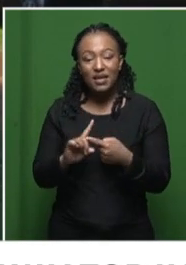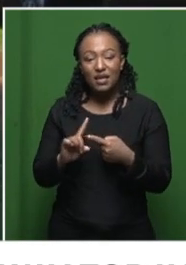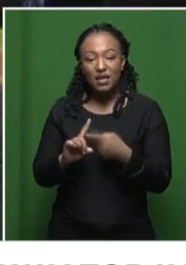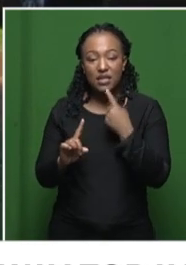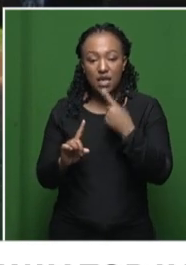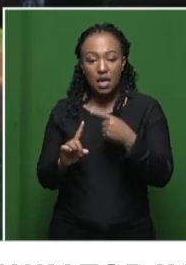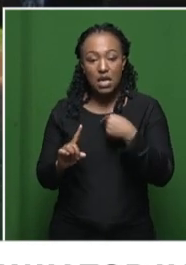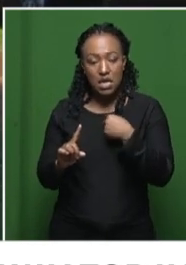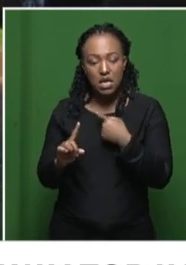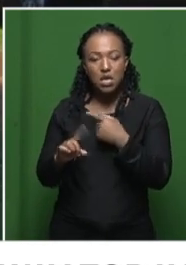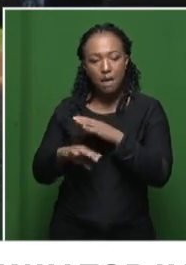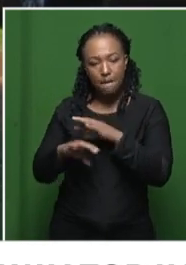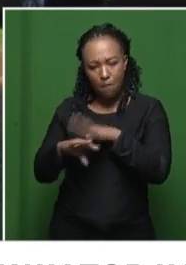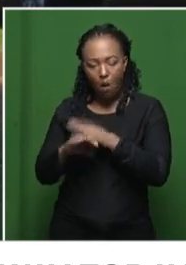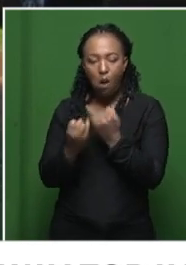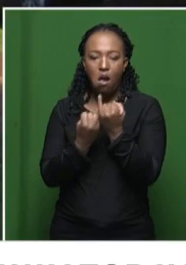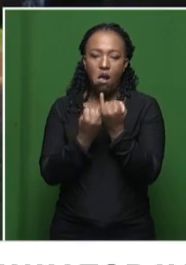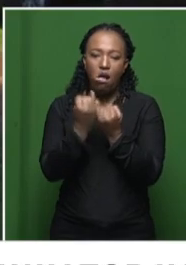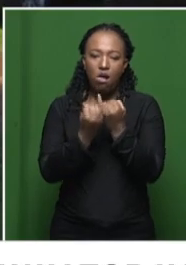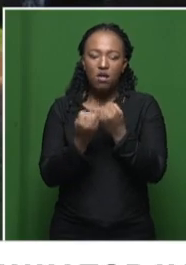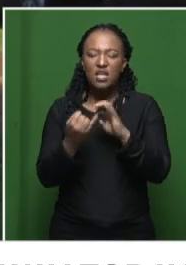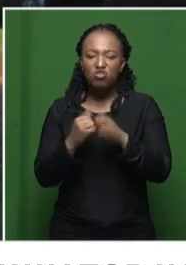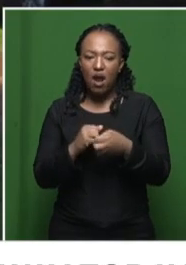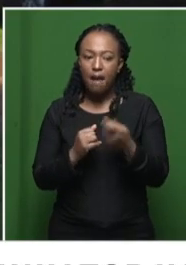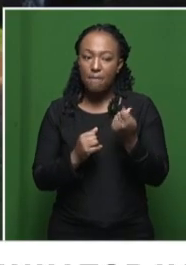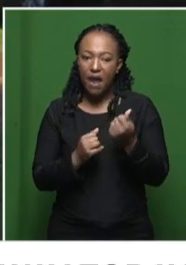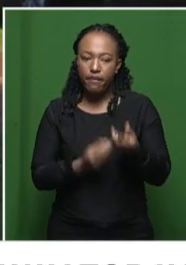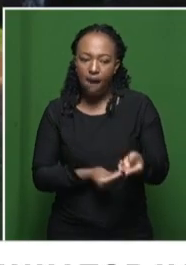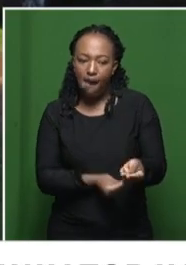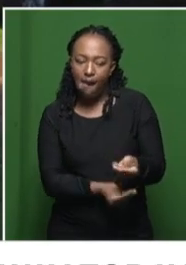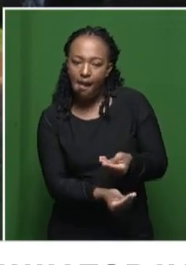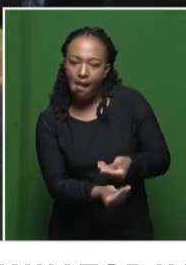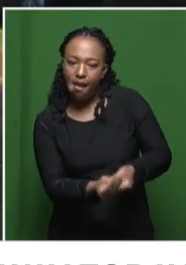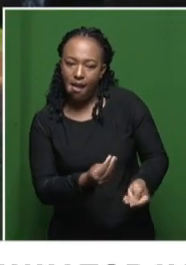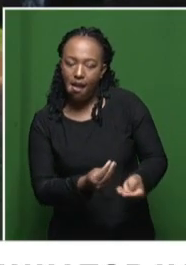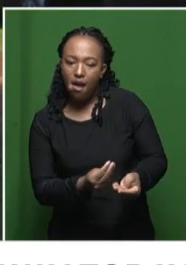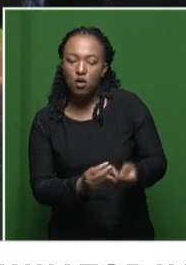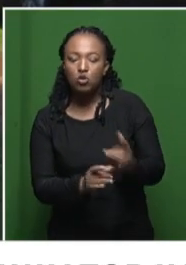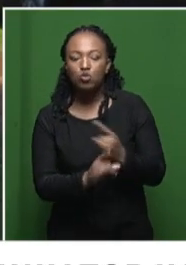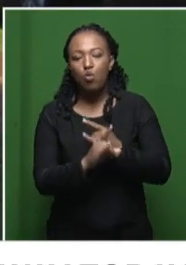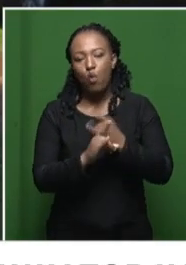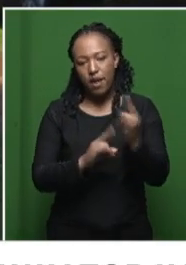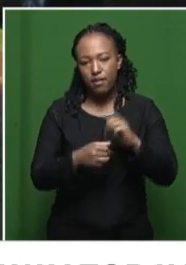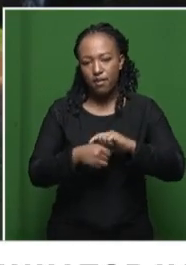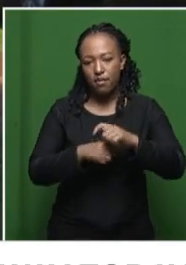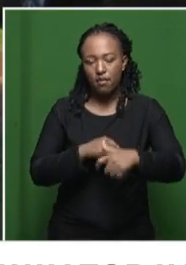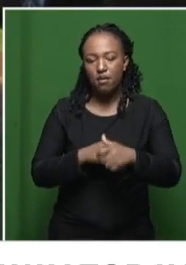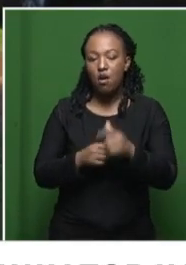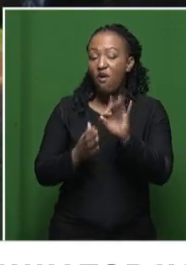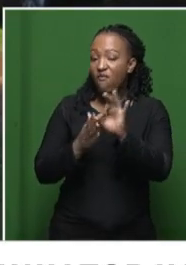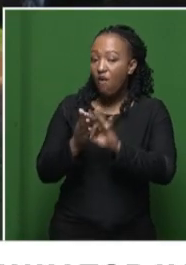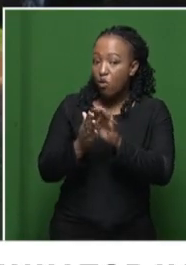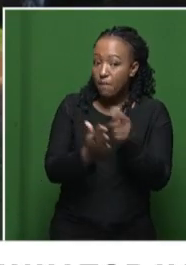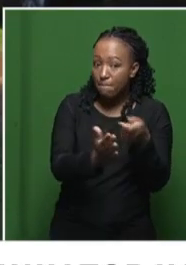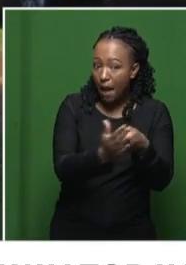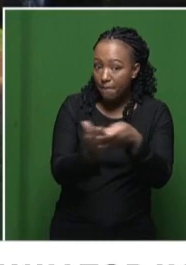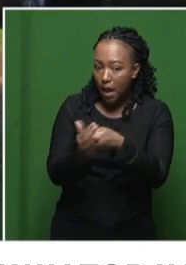is contending with may be trying to bribe delegates in order for them to win the conference. Let's just listen to him speaking about vote-buying.